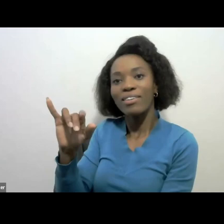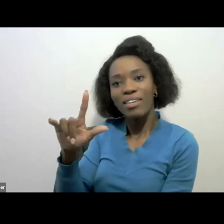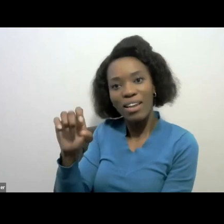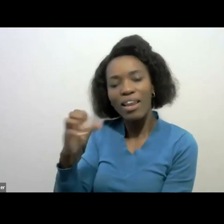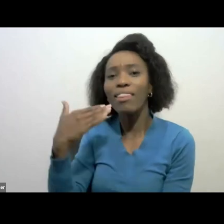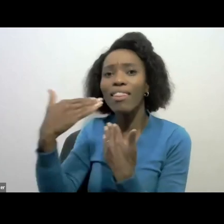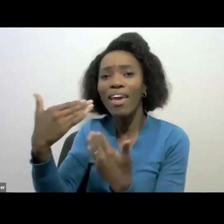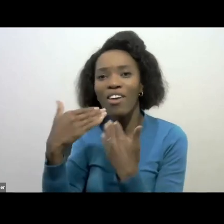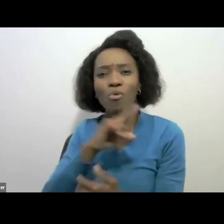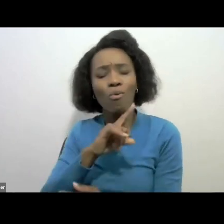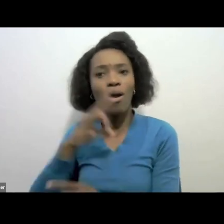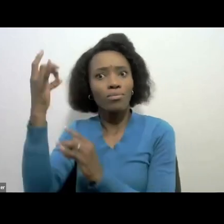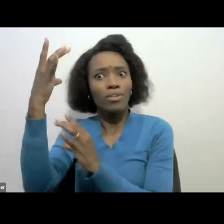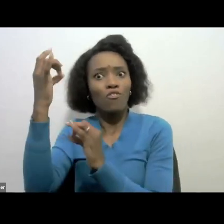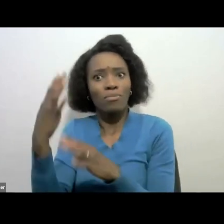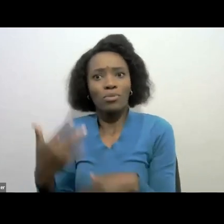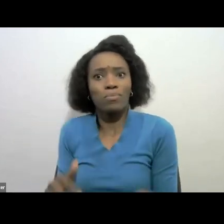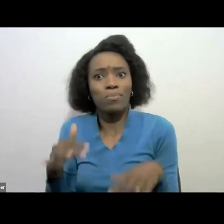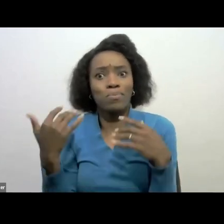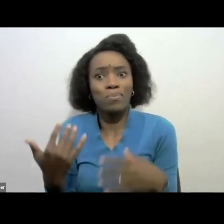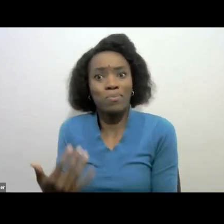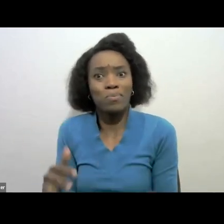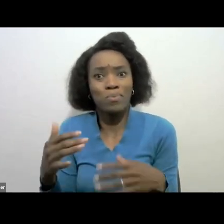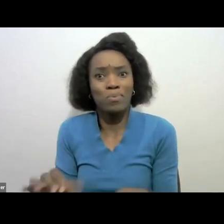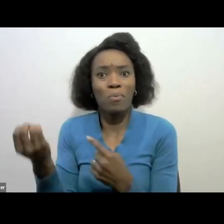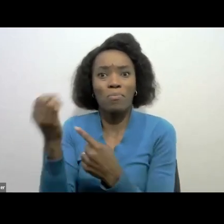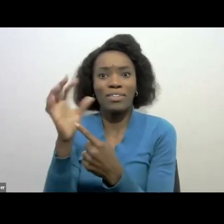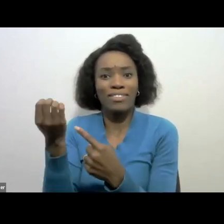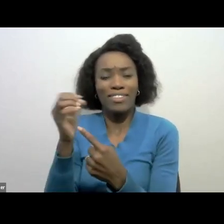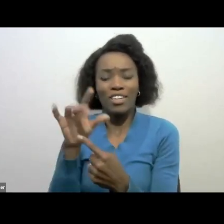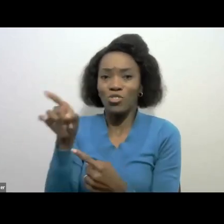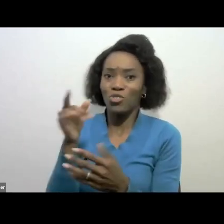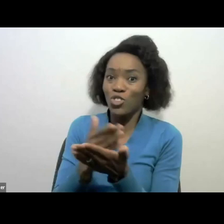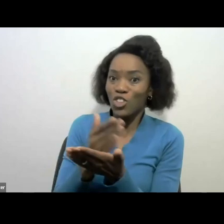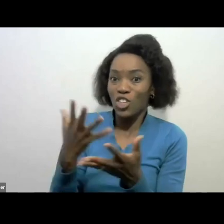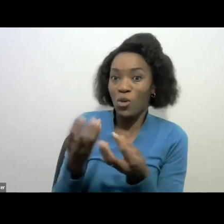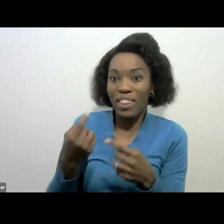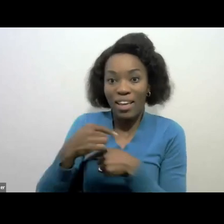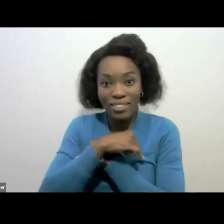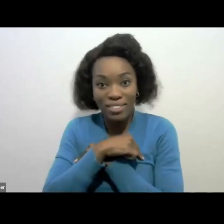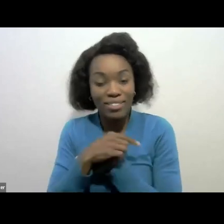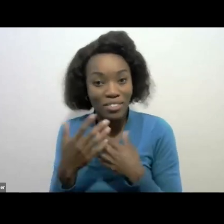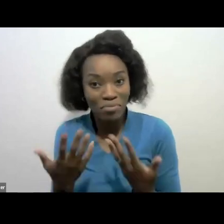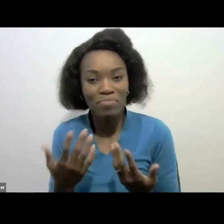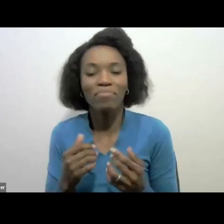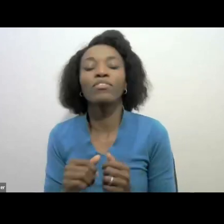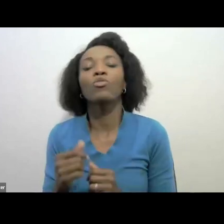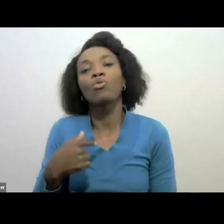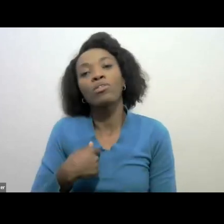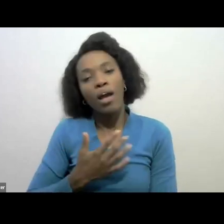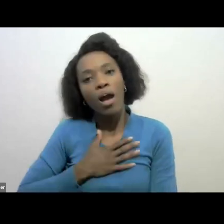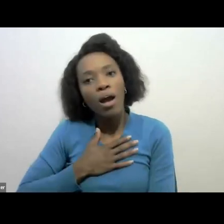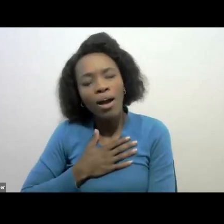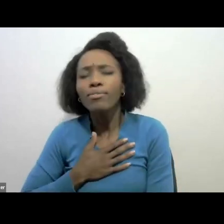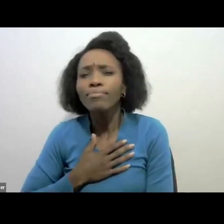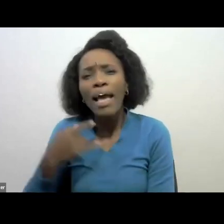informative presentation that you just shared with us and I would like to believe that